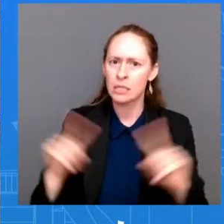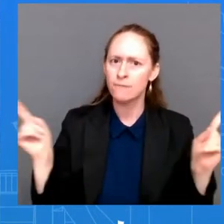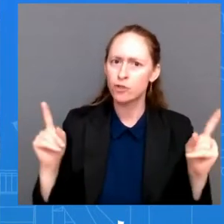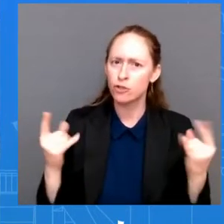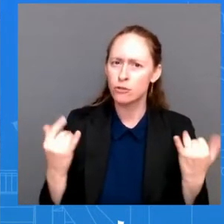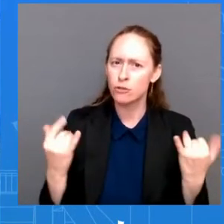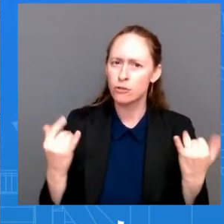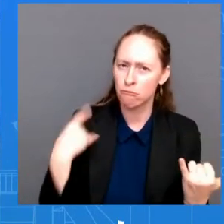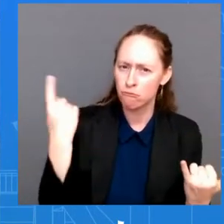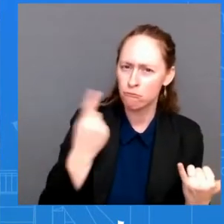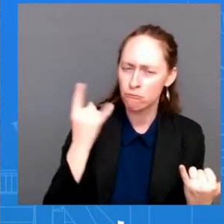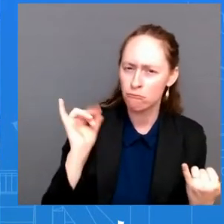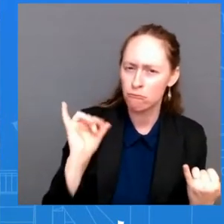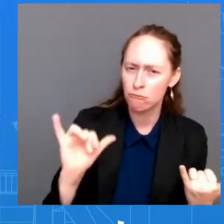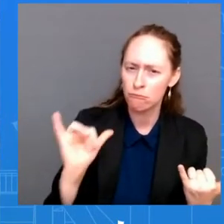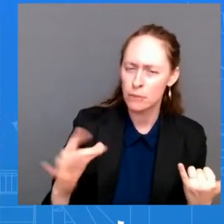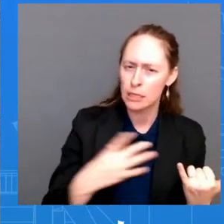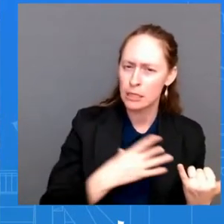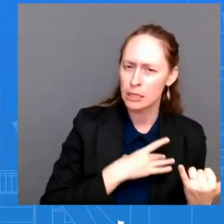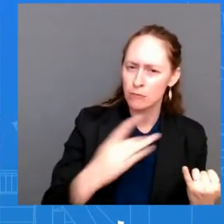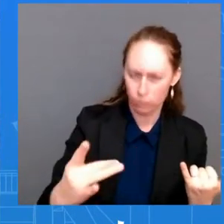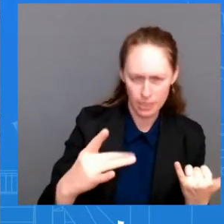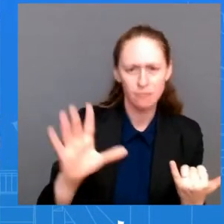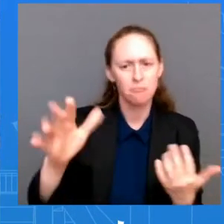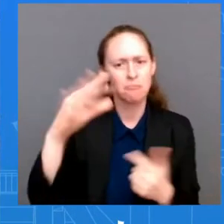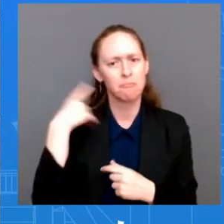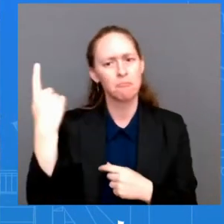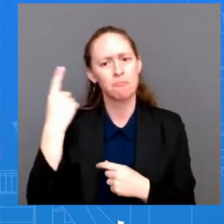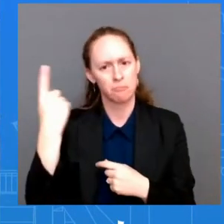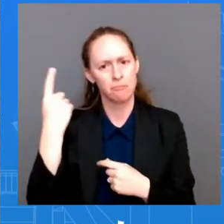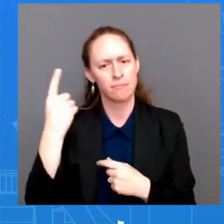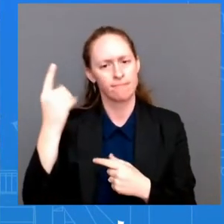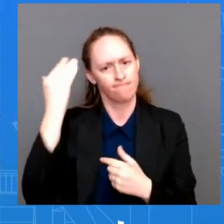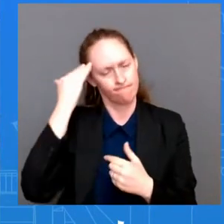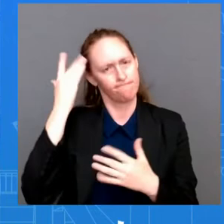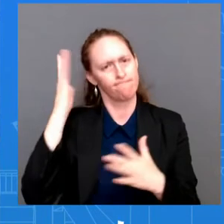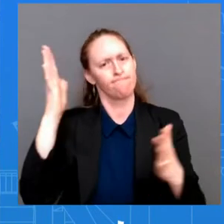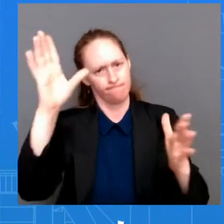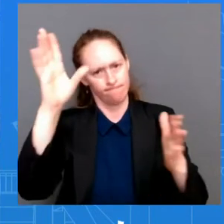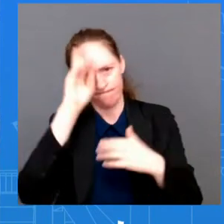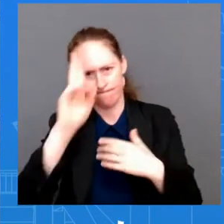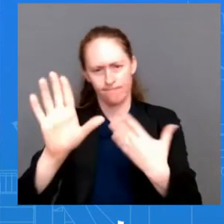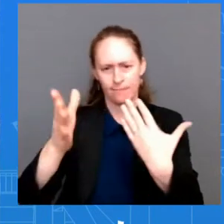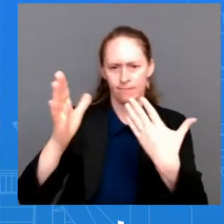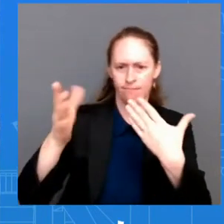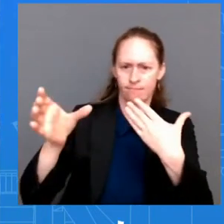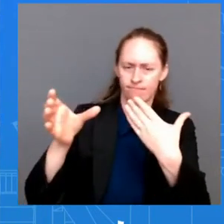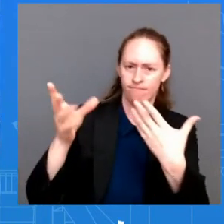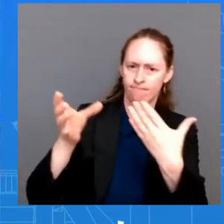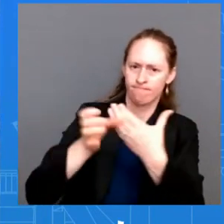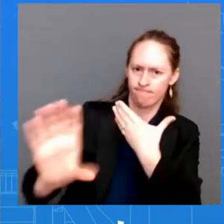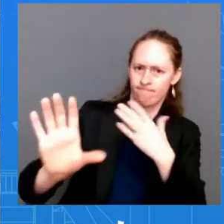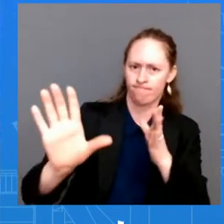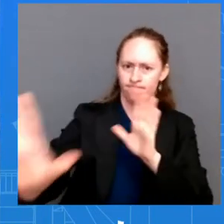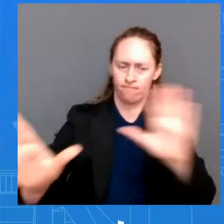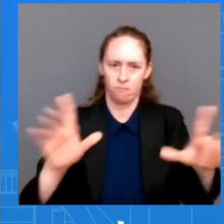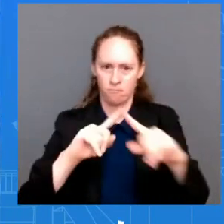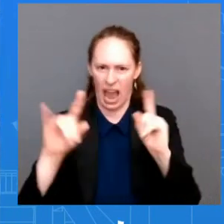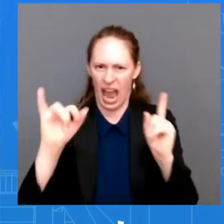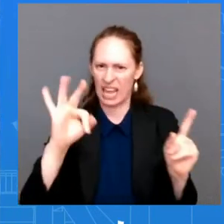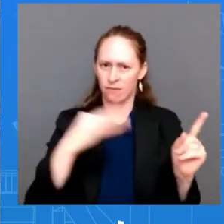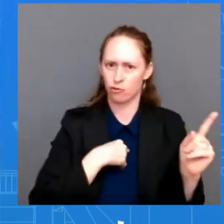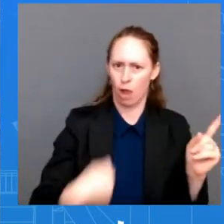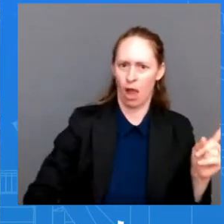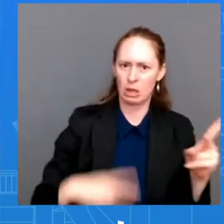But given the national security risks at play and China's escalating rhetoric, was there not a discussion inside this administration about whether or not you should